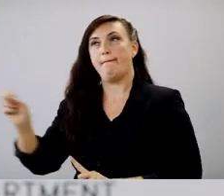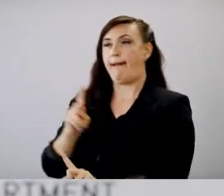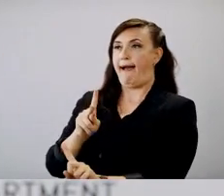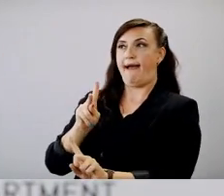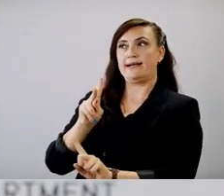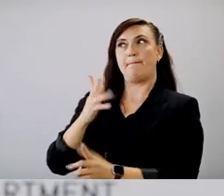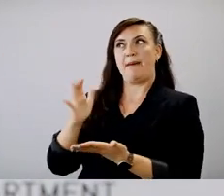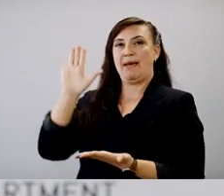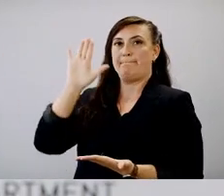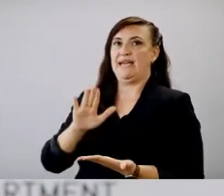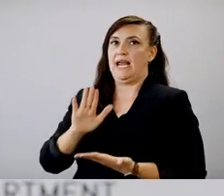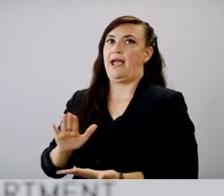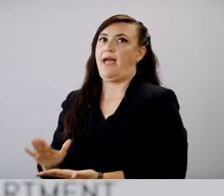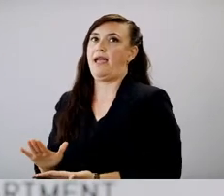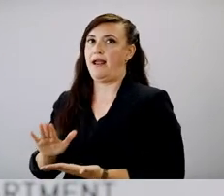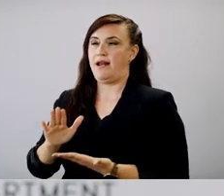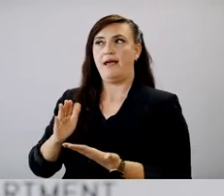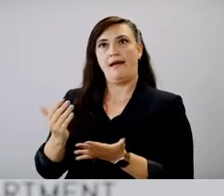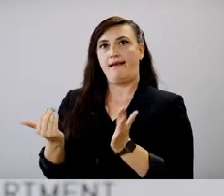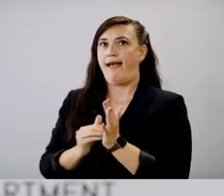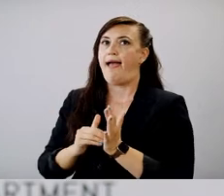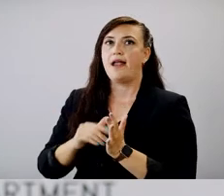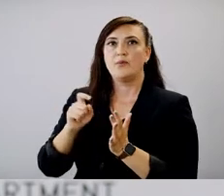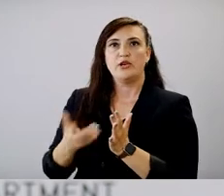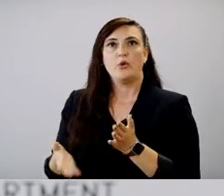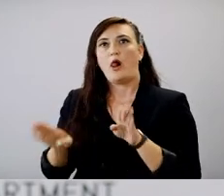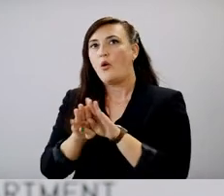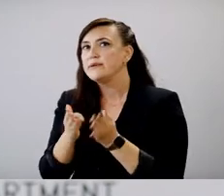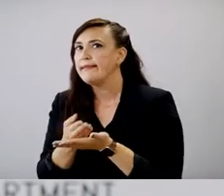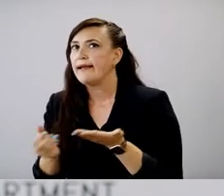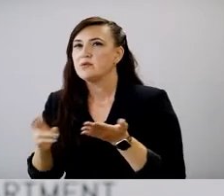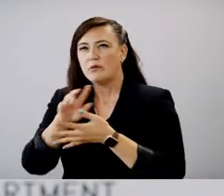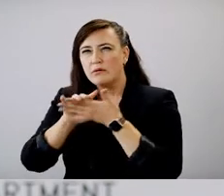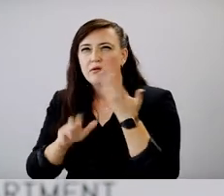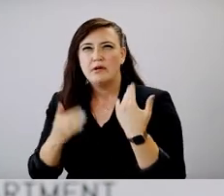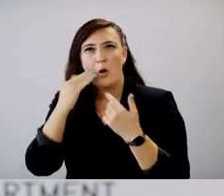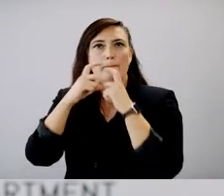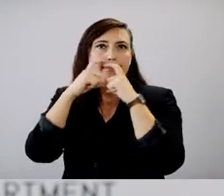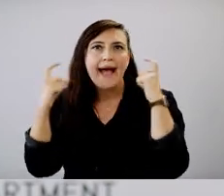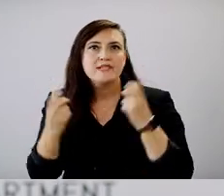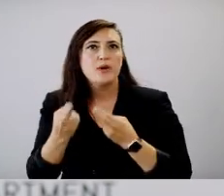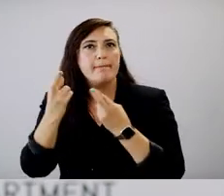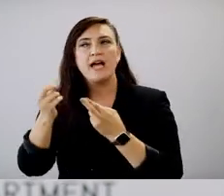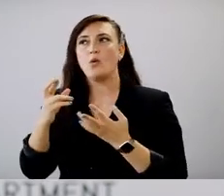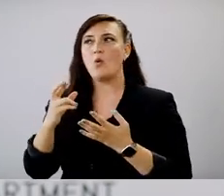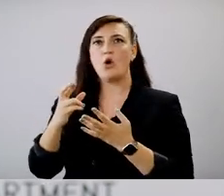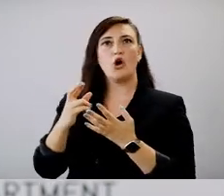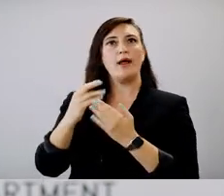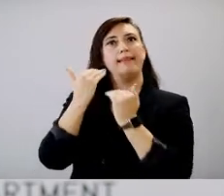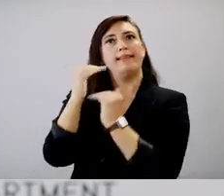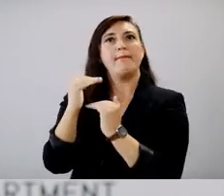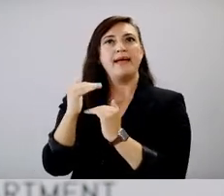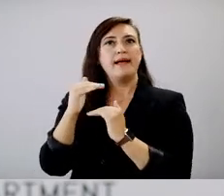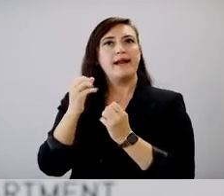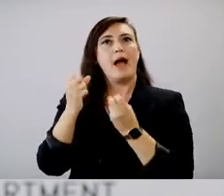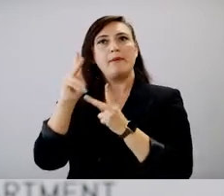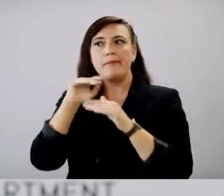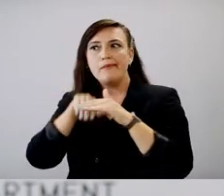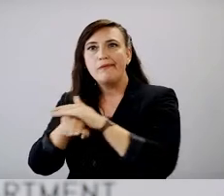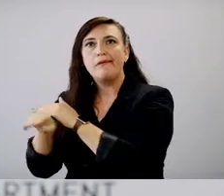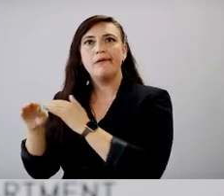and look at some of the mitigation strategies we were doing, whether it's mass, whether it's occupancy limits, uh,